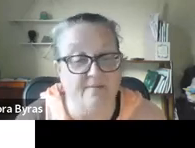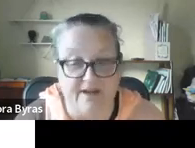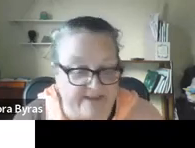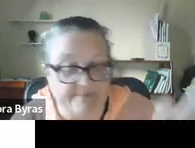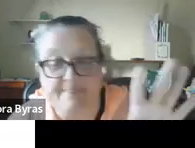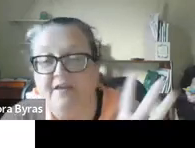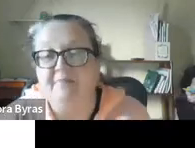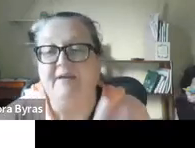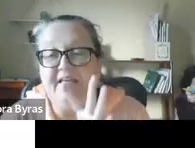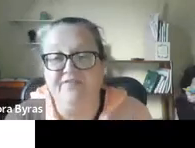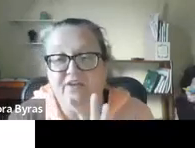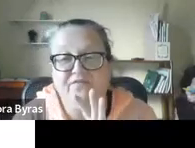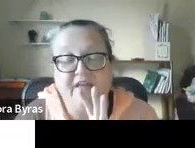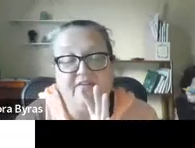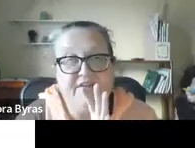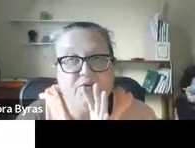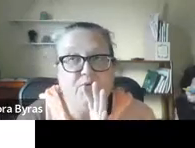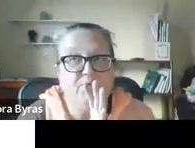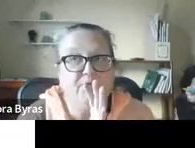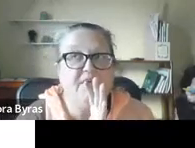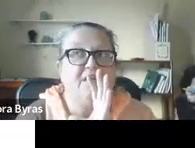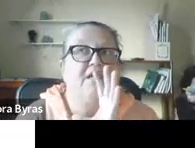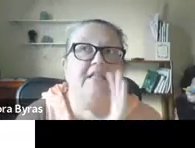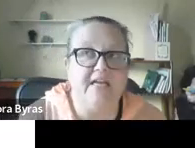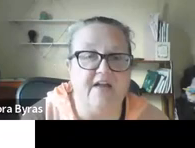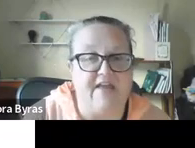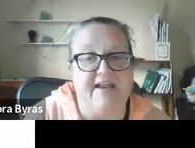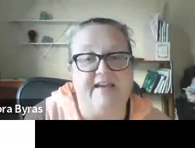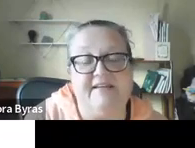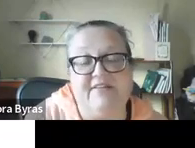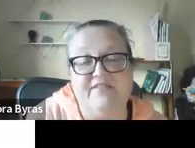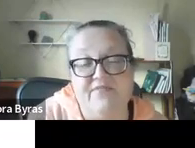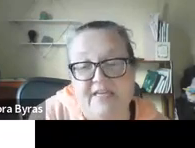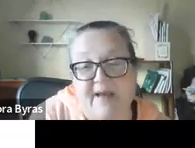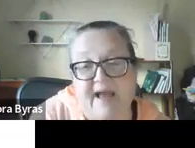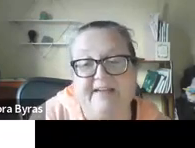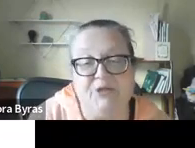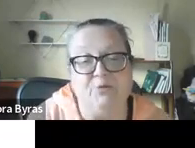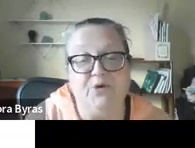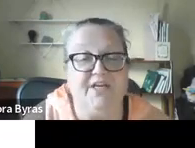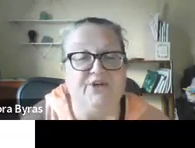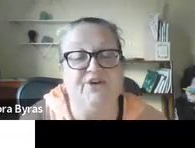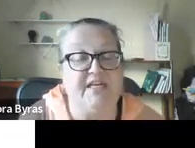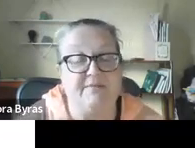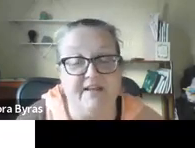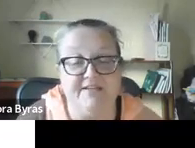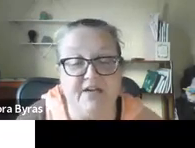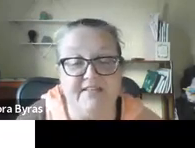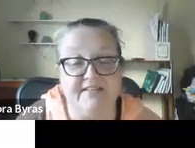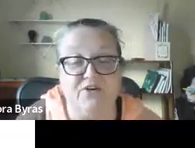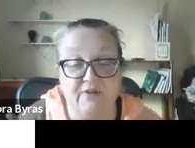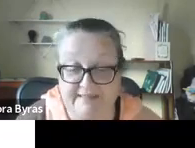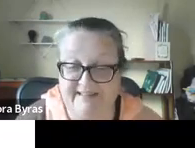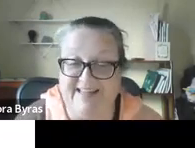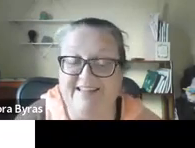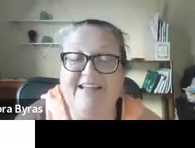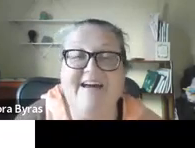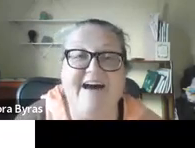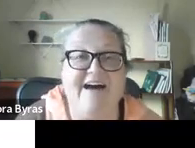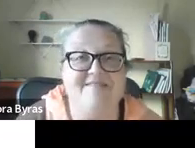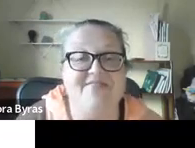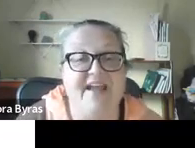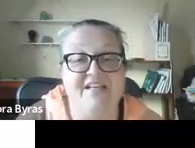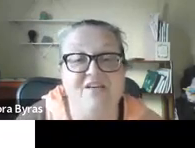on and tell you all about it, but if you, if you click on that and give us feedback, and you put in your email address correctly,